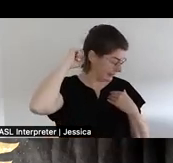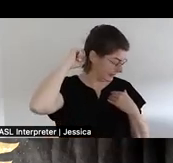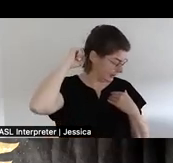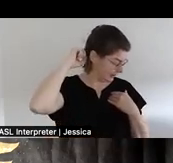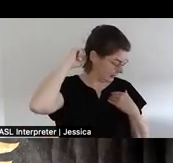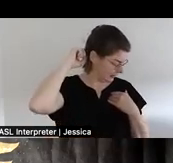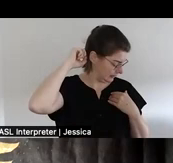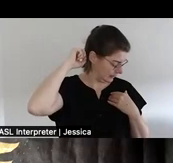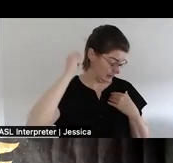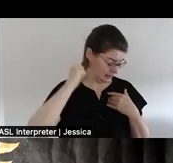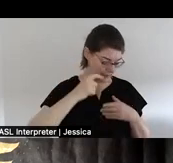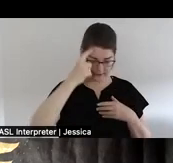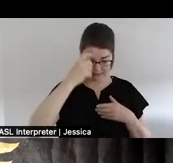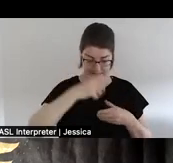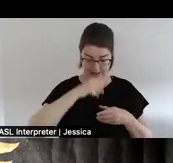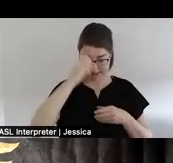eyelids.